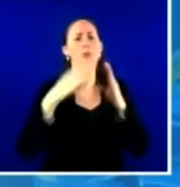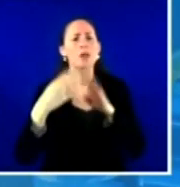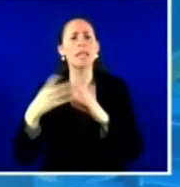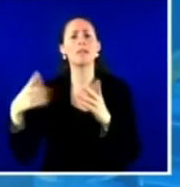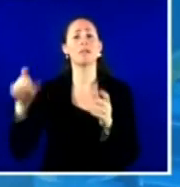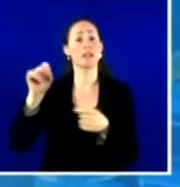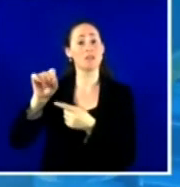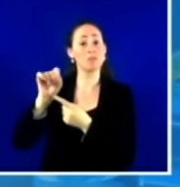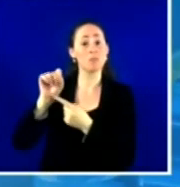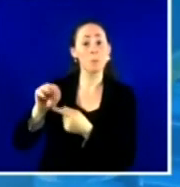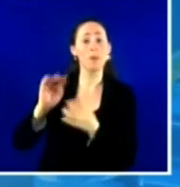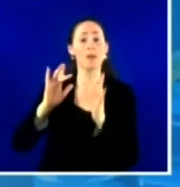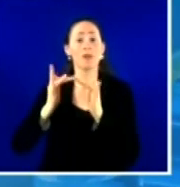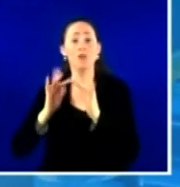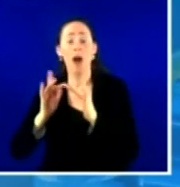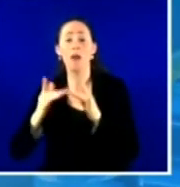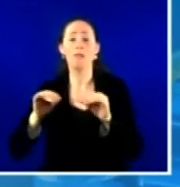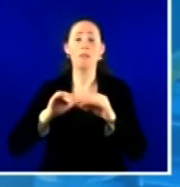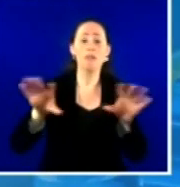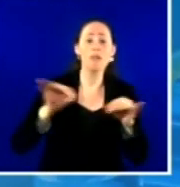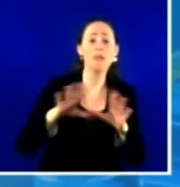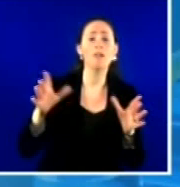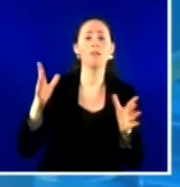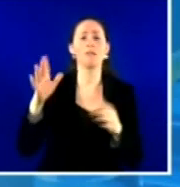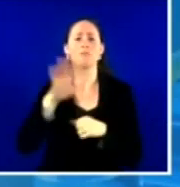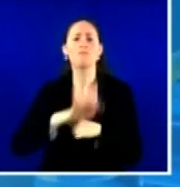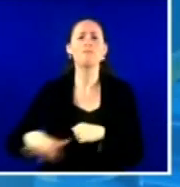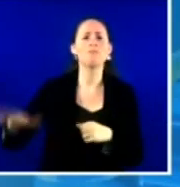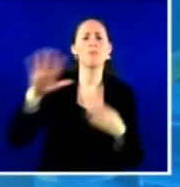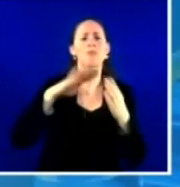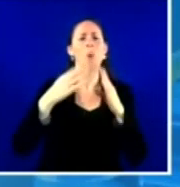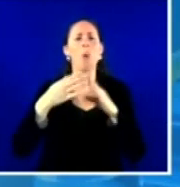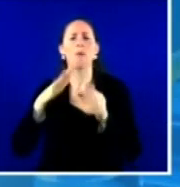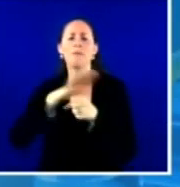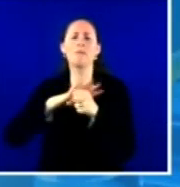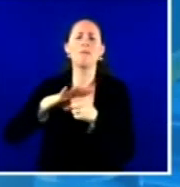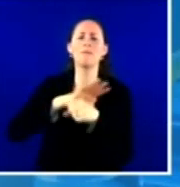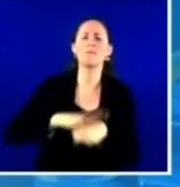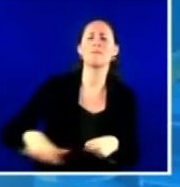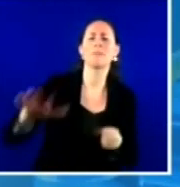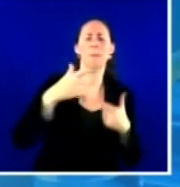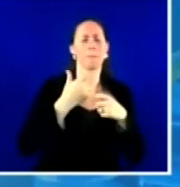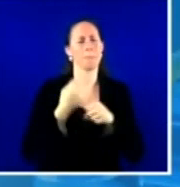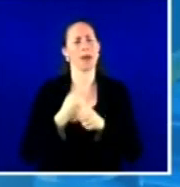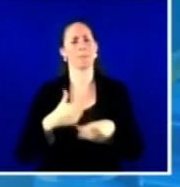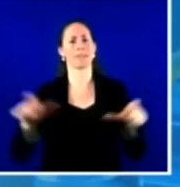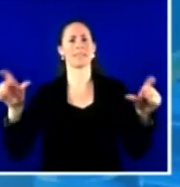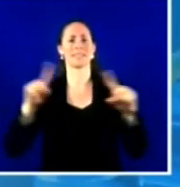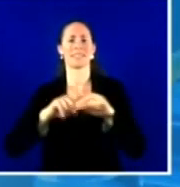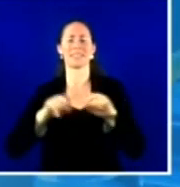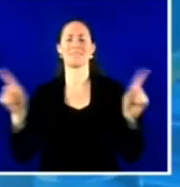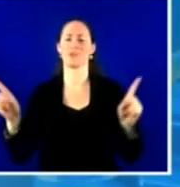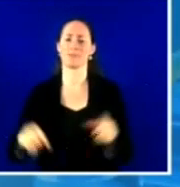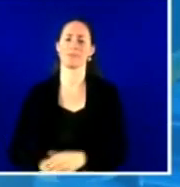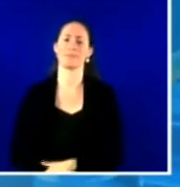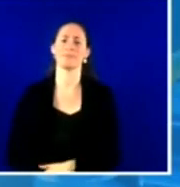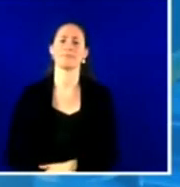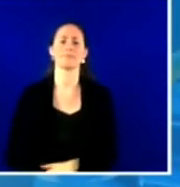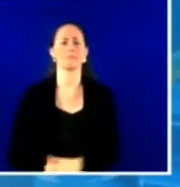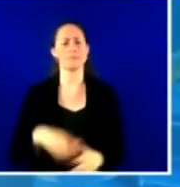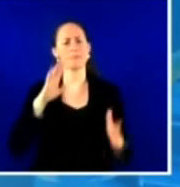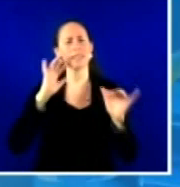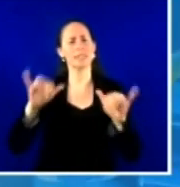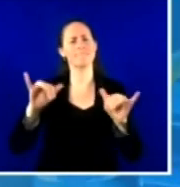local interviews. All of that would make a difference. And let's not forget that we continue to encourage our colleagues and our own